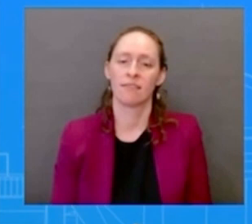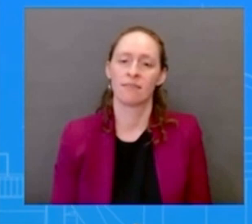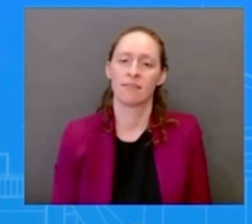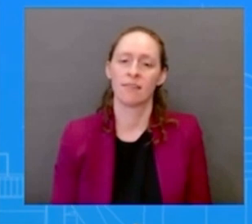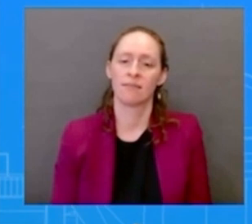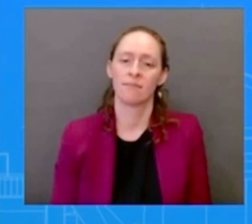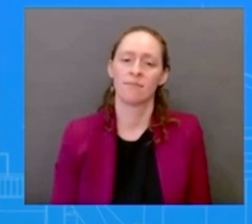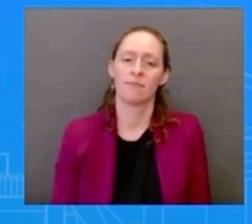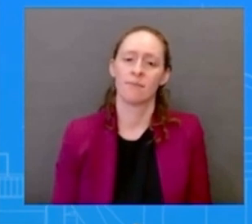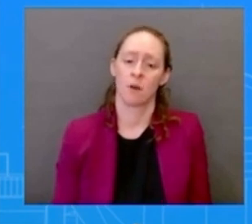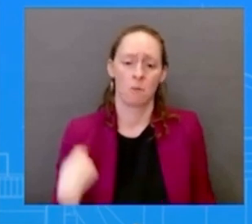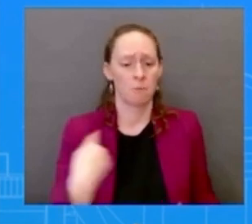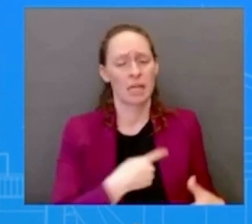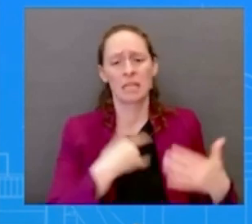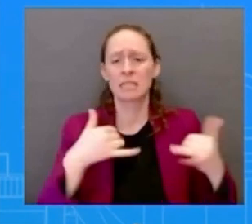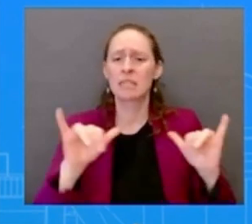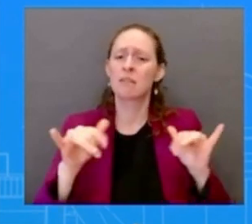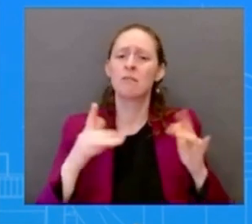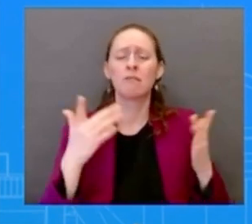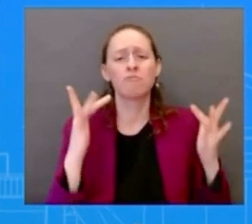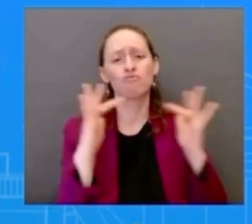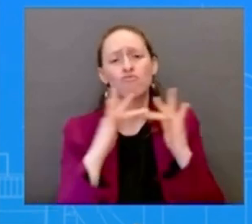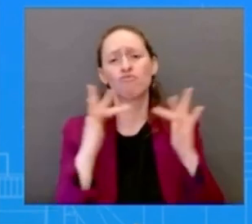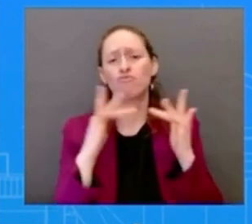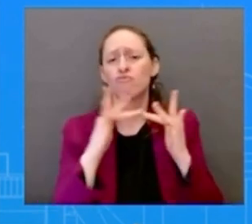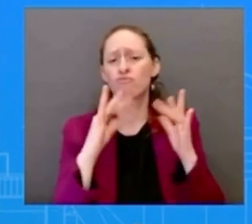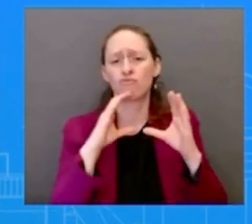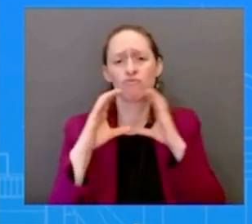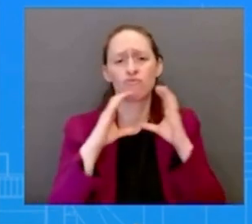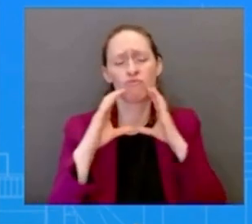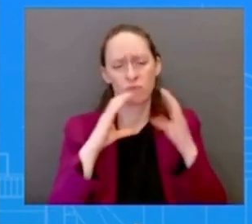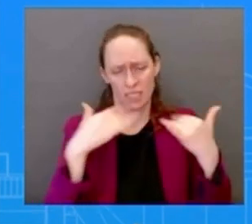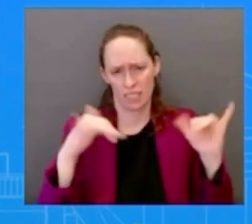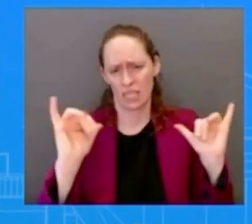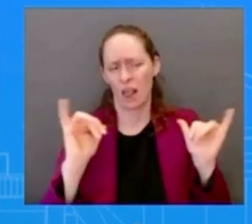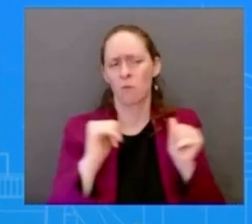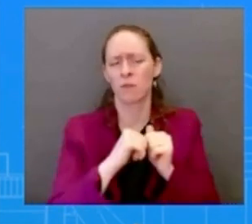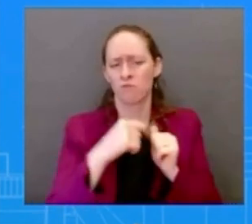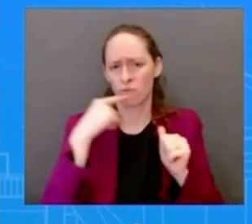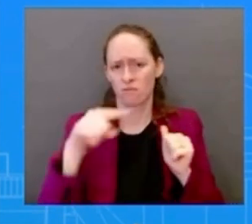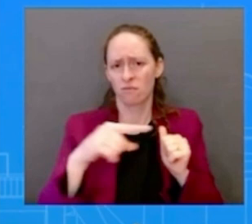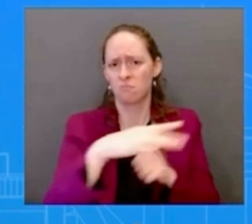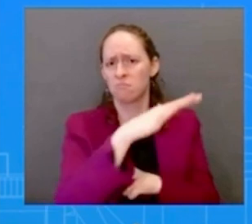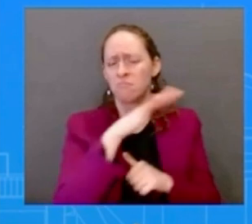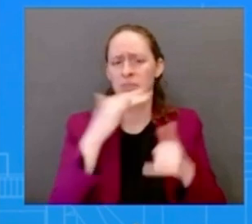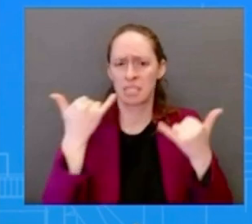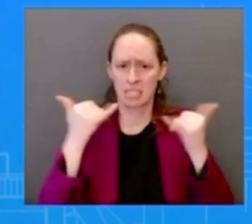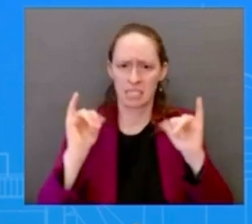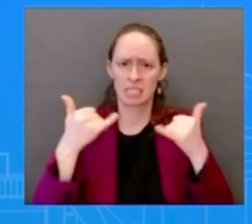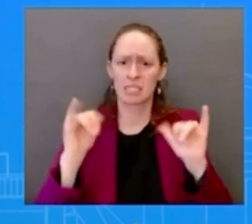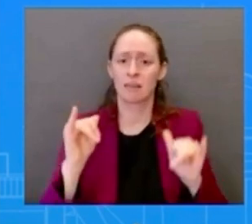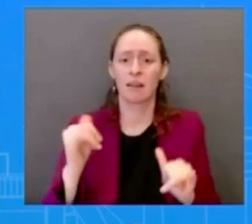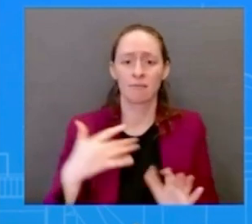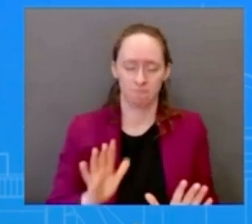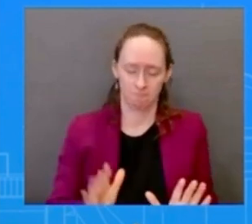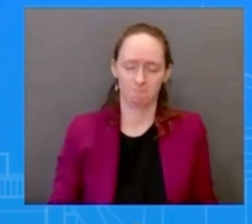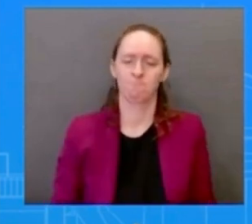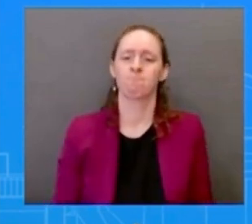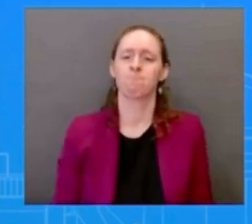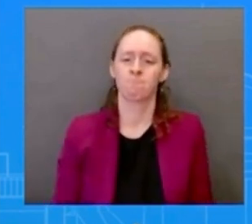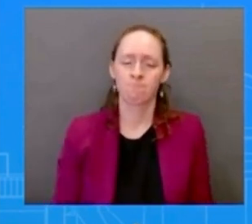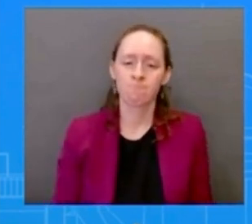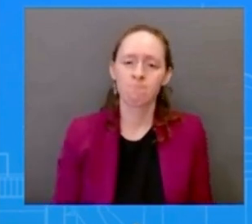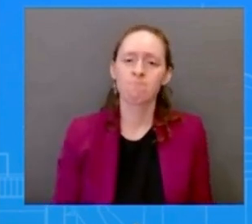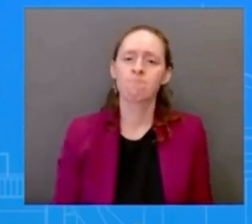with russia uh and so i'll leave it there and we'll continue to make those uh communication have those communication